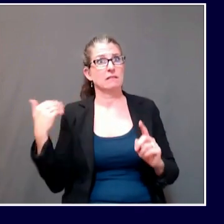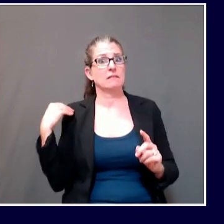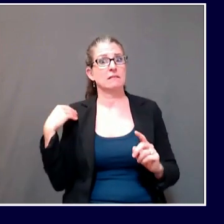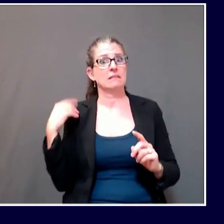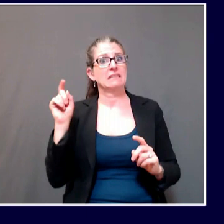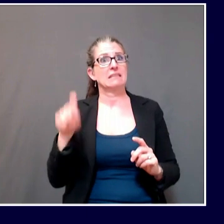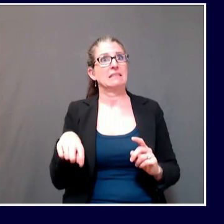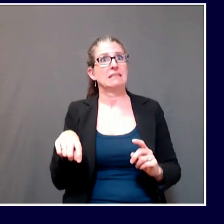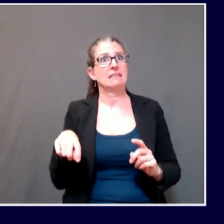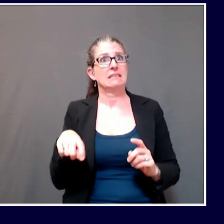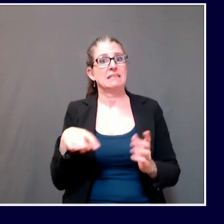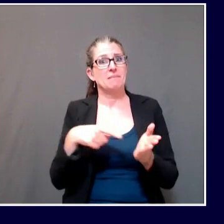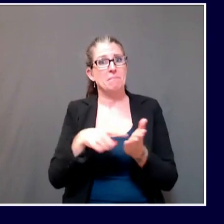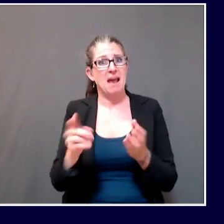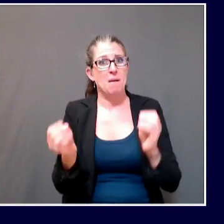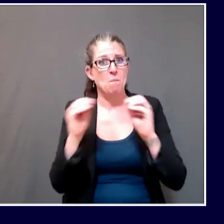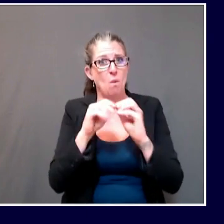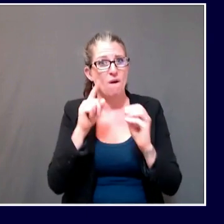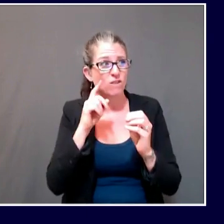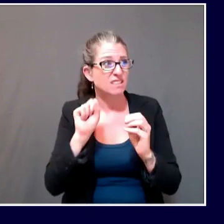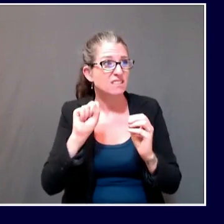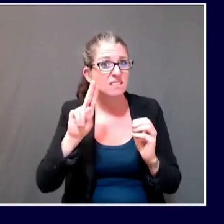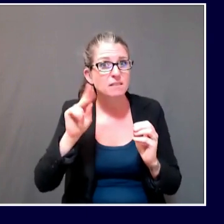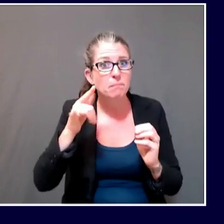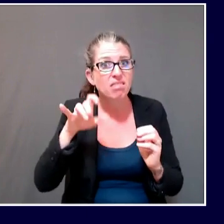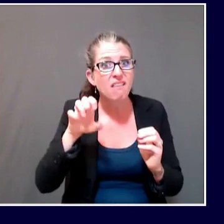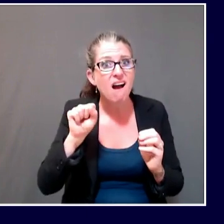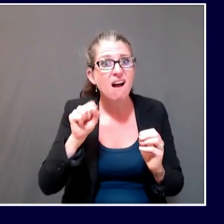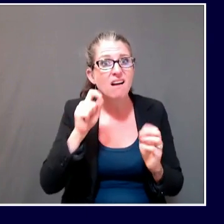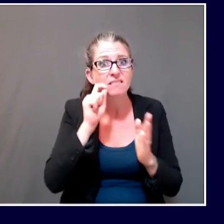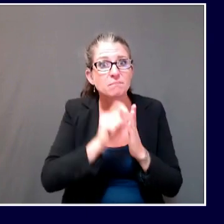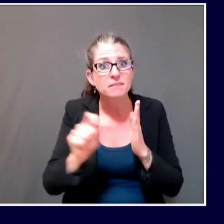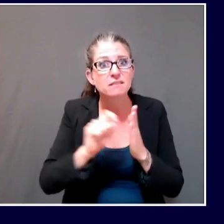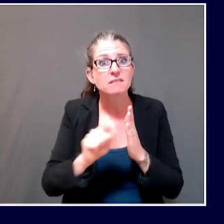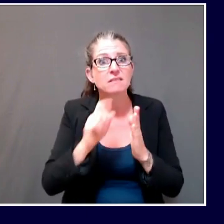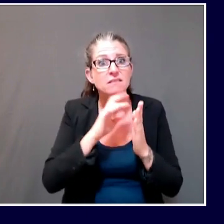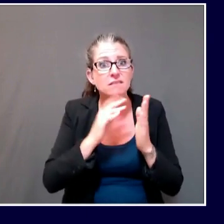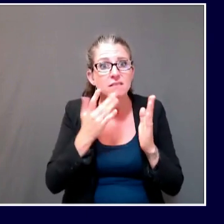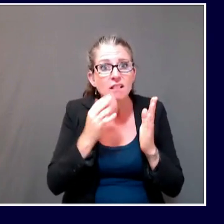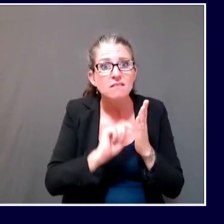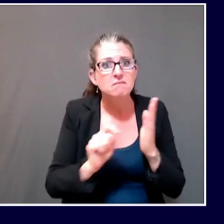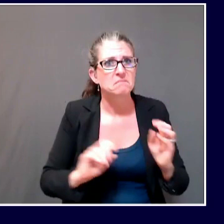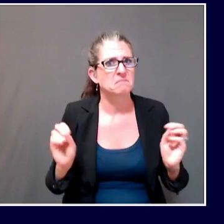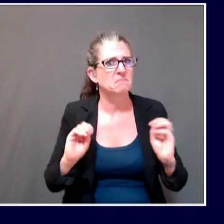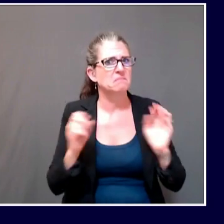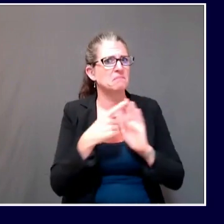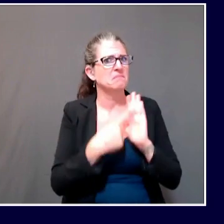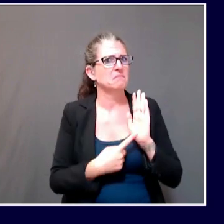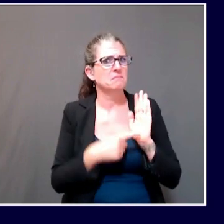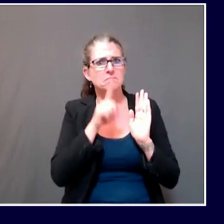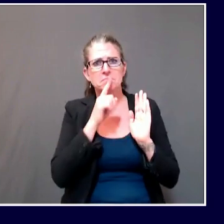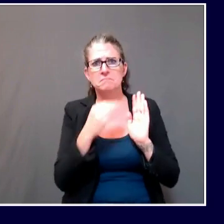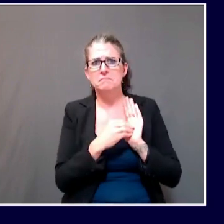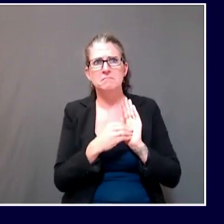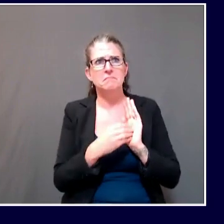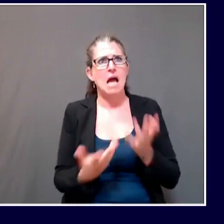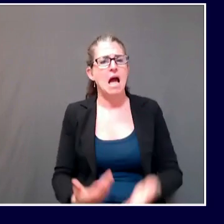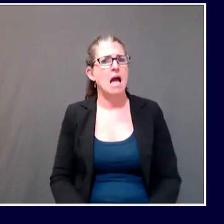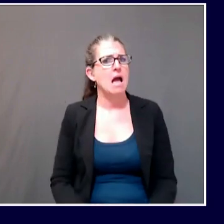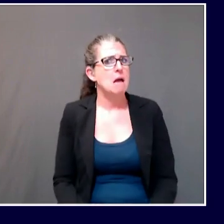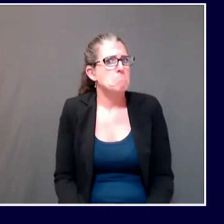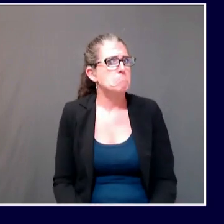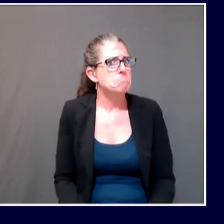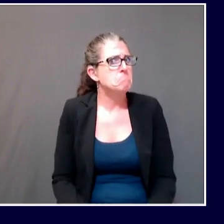I'm not clear. And I'm not sure that any districts have applied for that. Great. Thank you so much. Now I do appreciate,